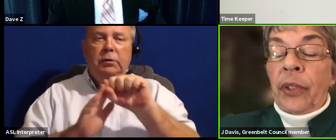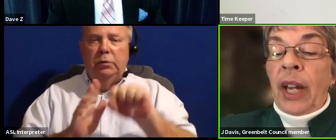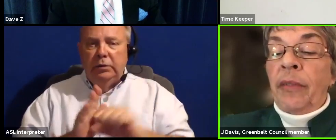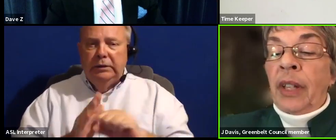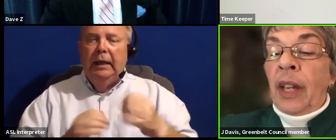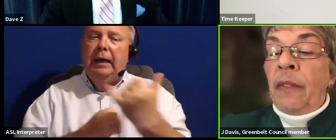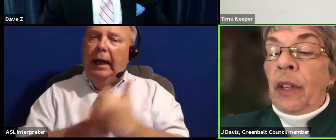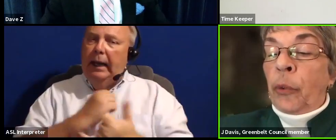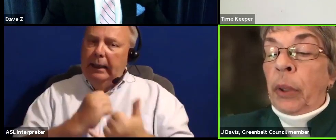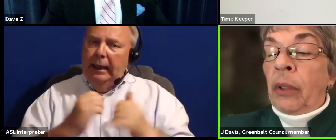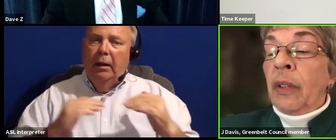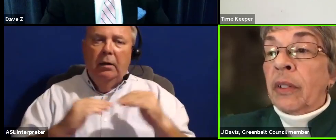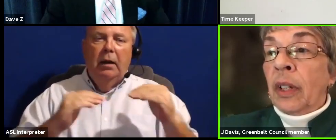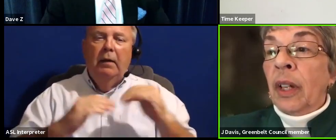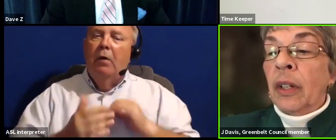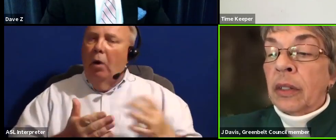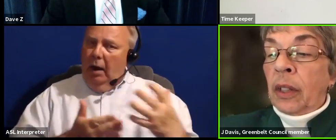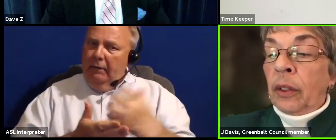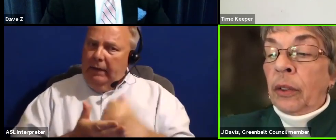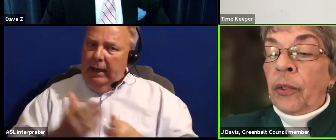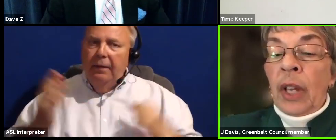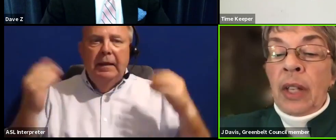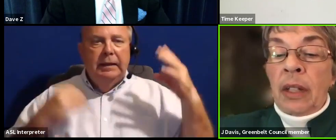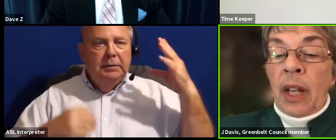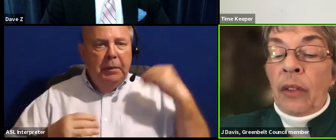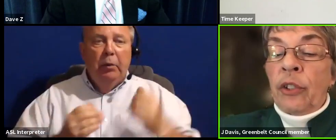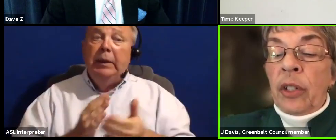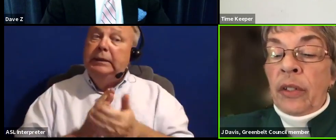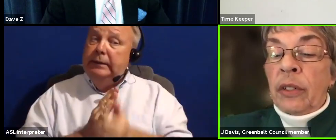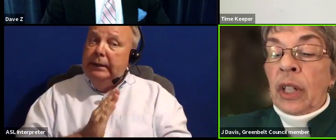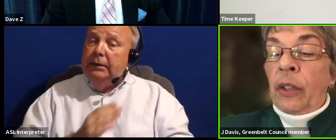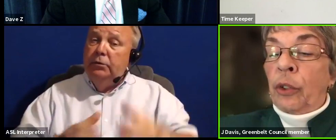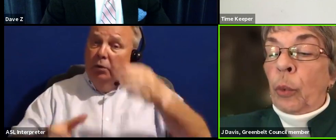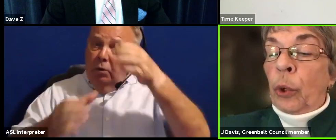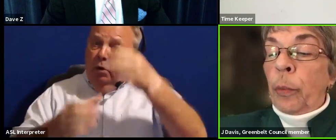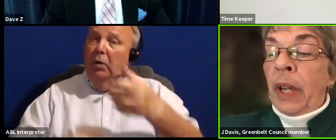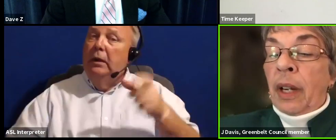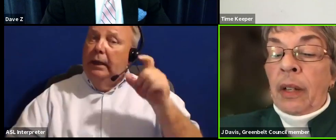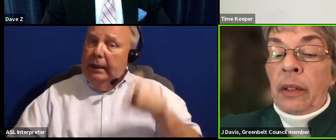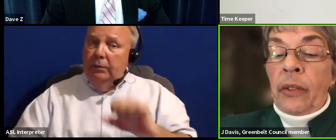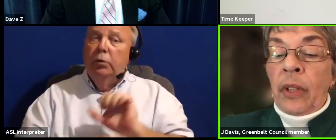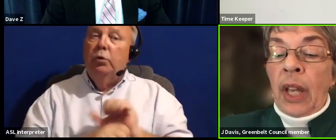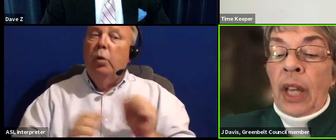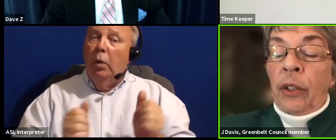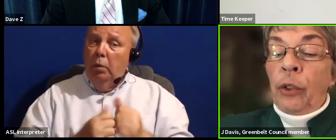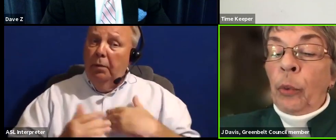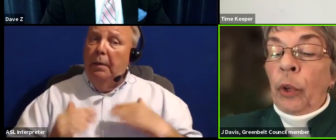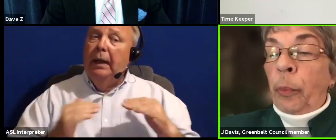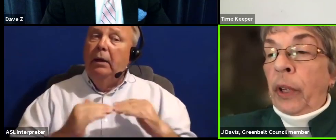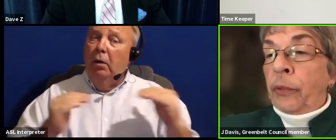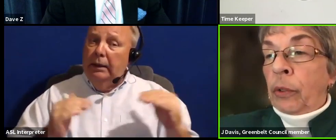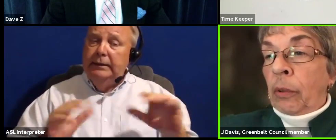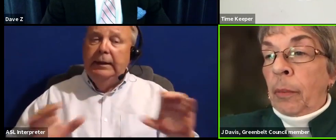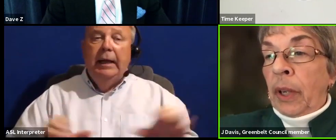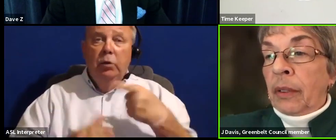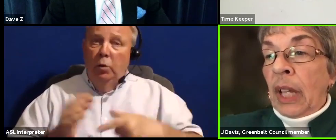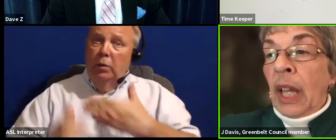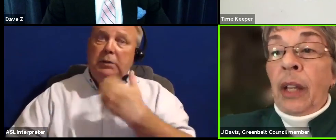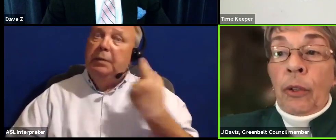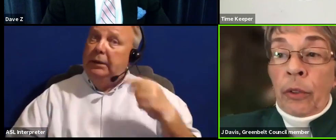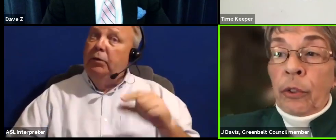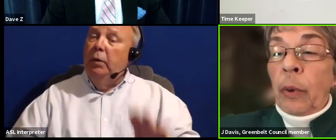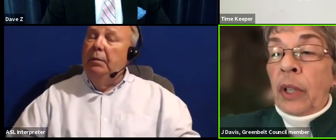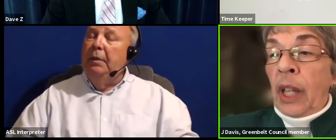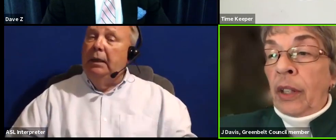levels, I have gained the experience, skills, knowledge necessary to work with my colleagues and to do what's best for Greenbelt.